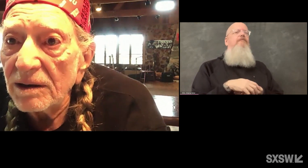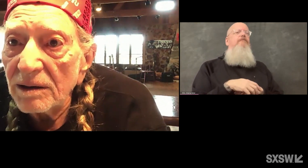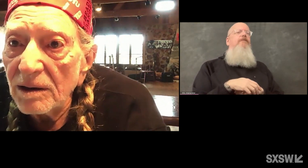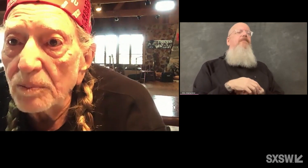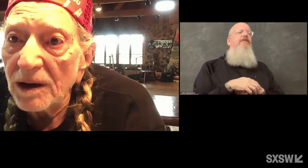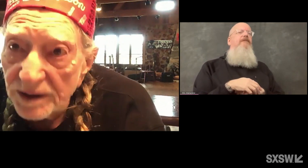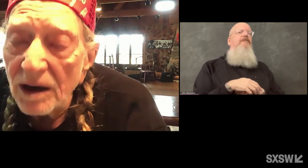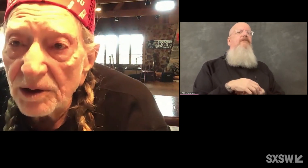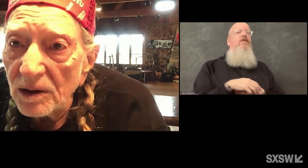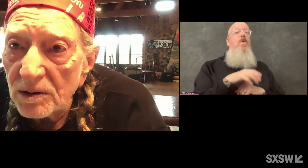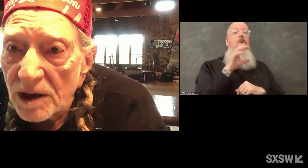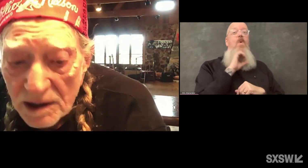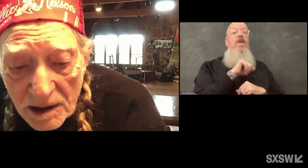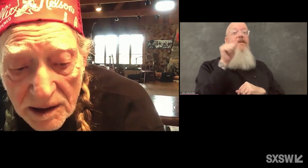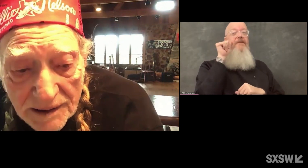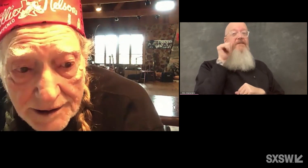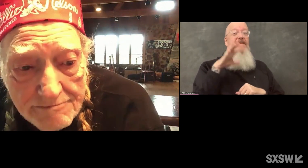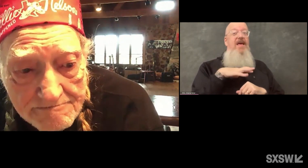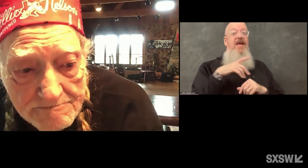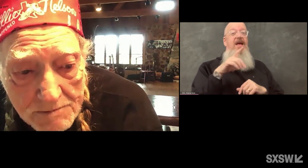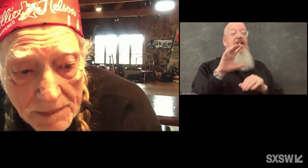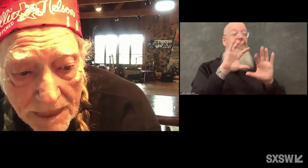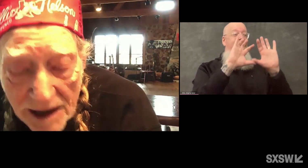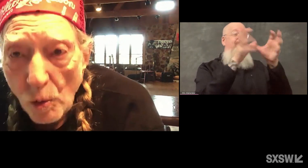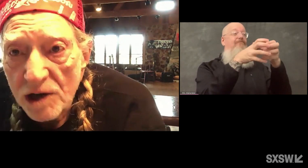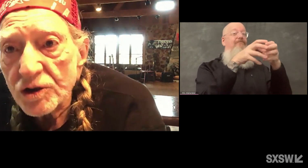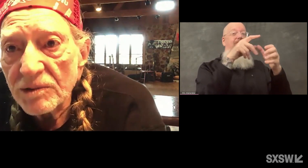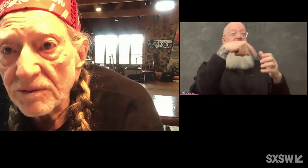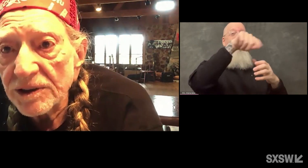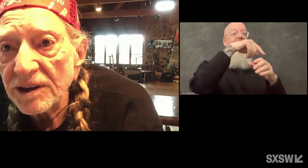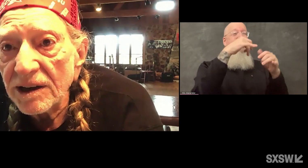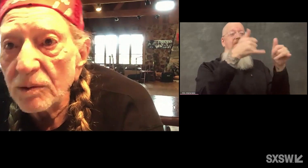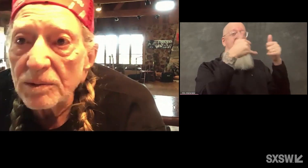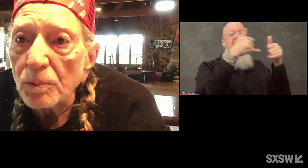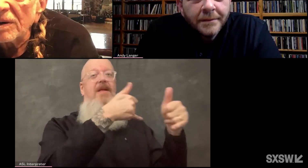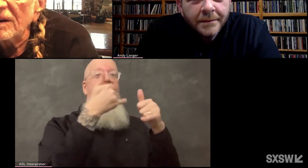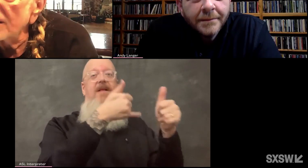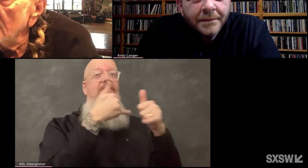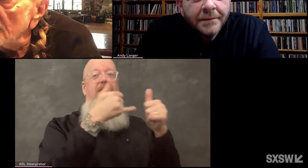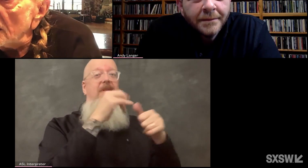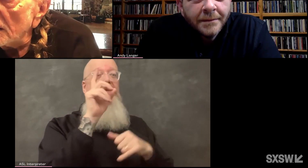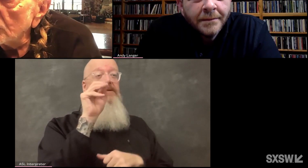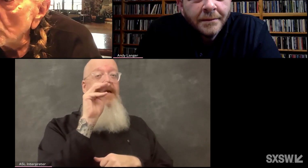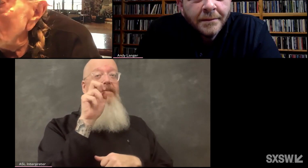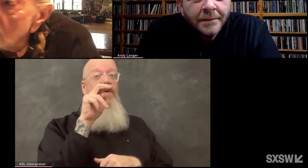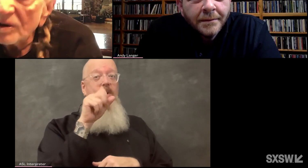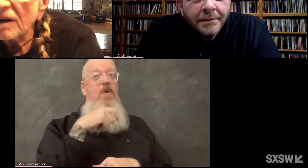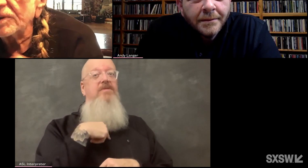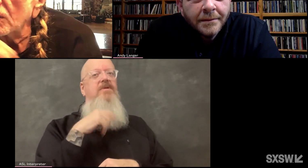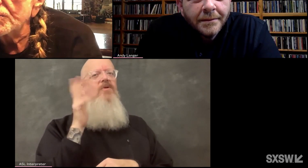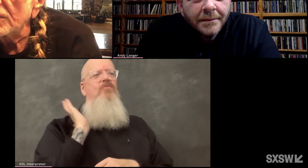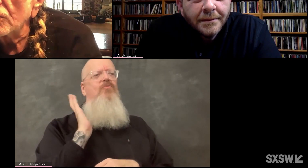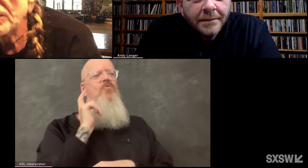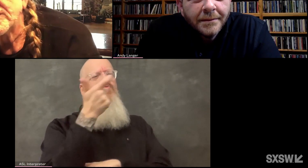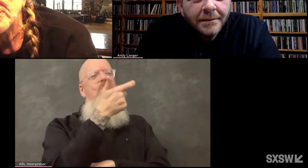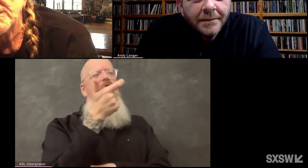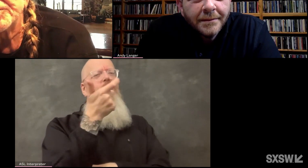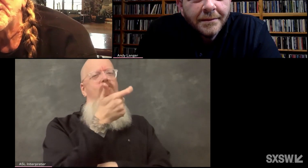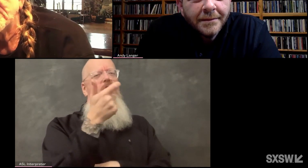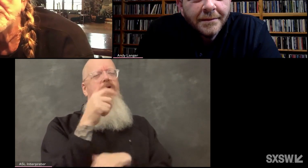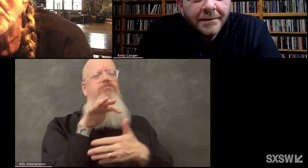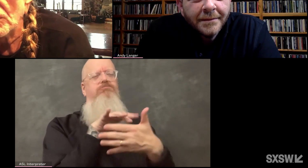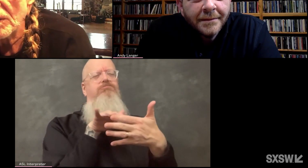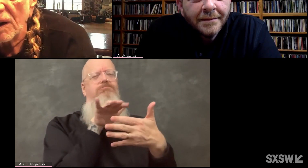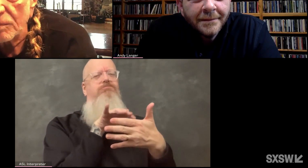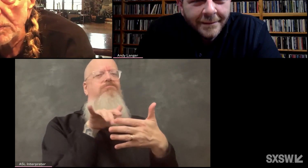together and play dominoes. And I'd watch him every day, went to play. And when one of them would have to go somewhere, he'd get